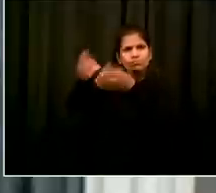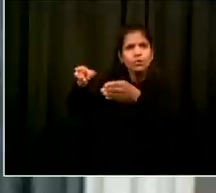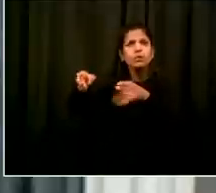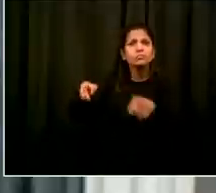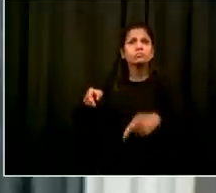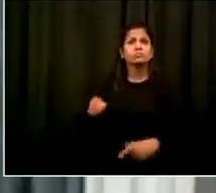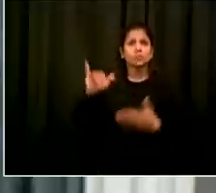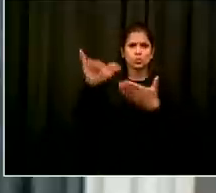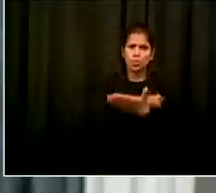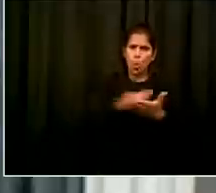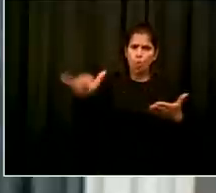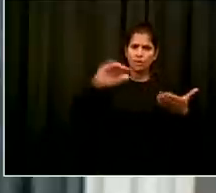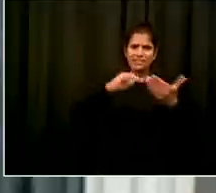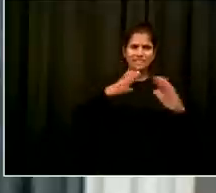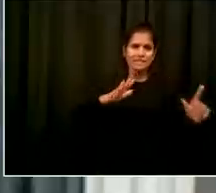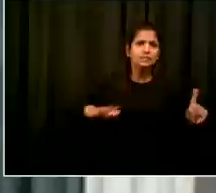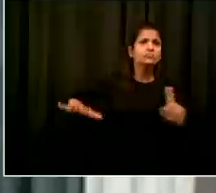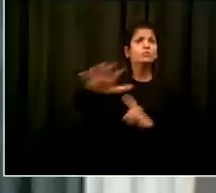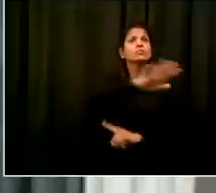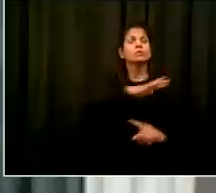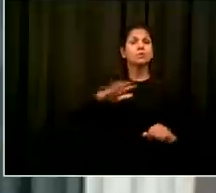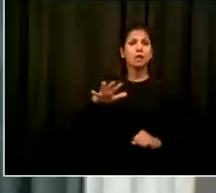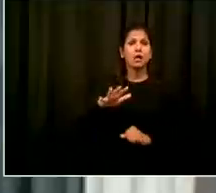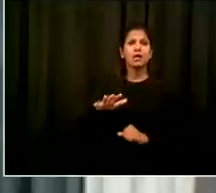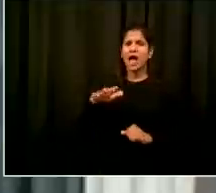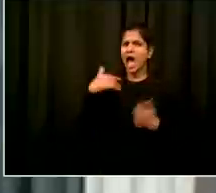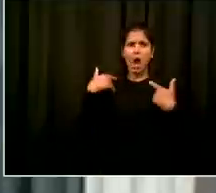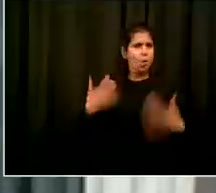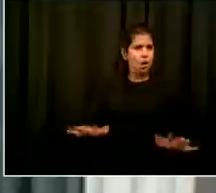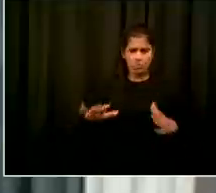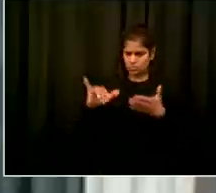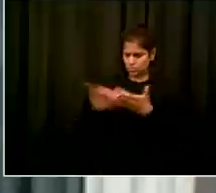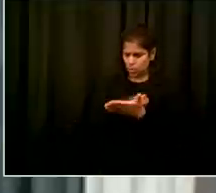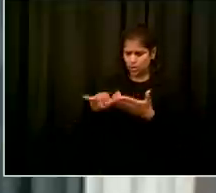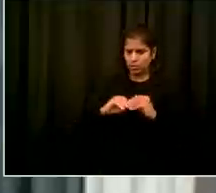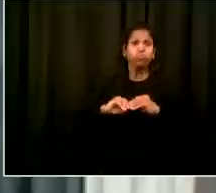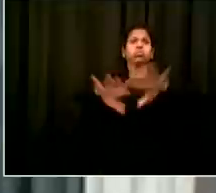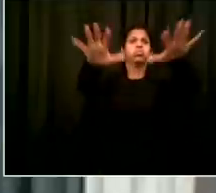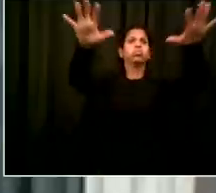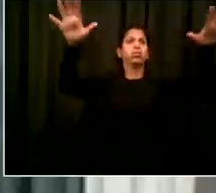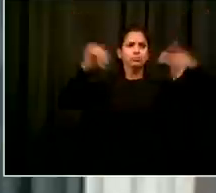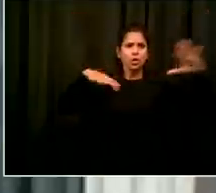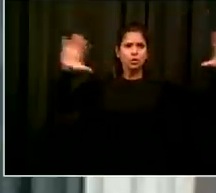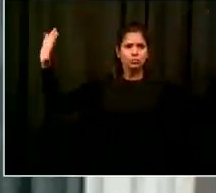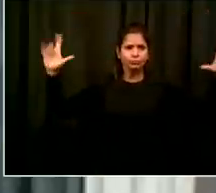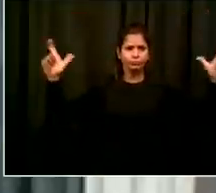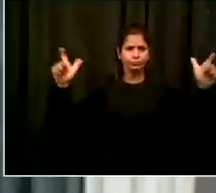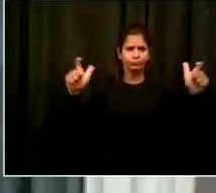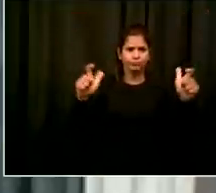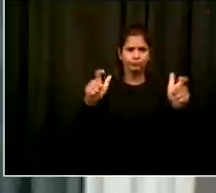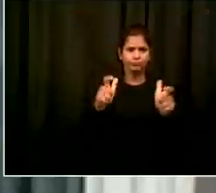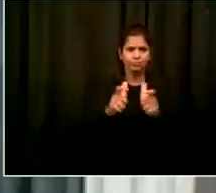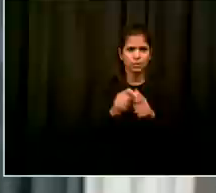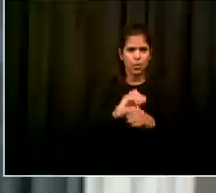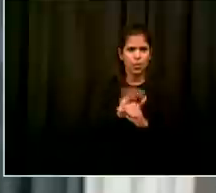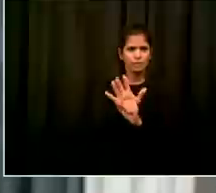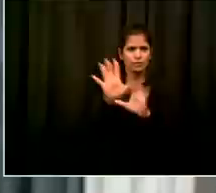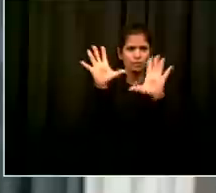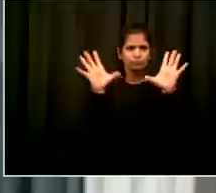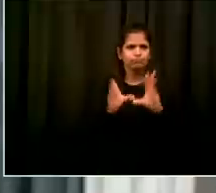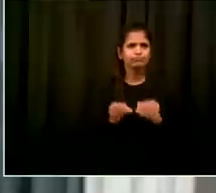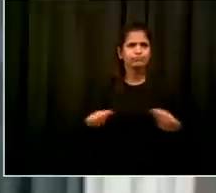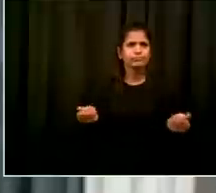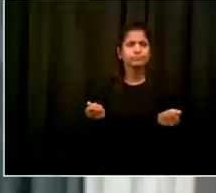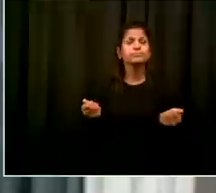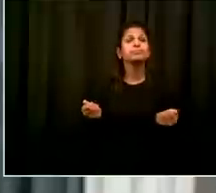gatherings as well as the core four particularly wearing face coverings if you're older than two maintaining at least